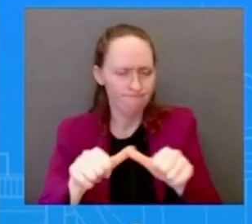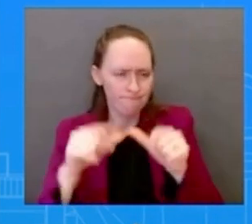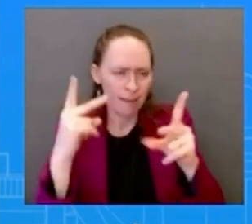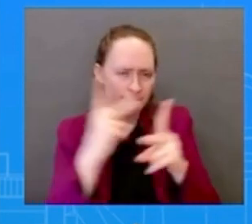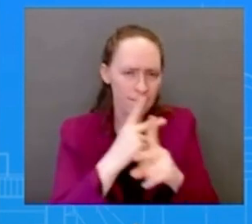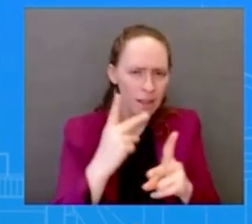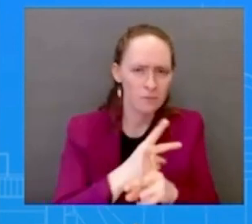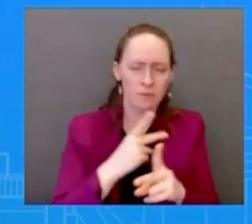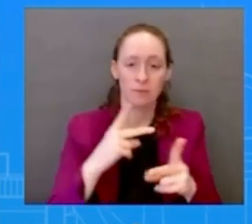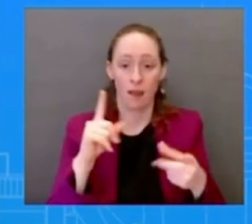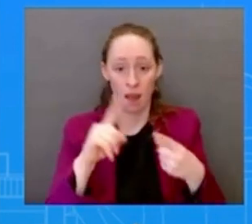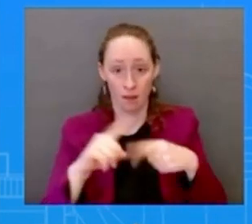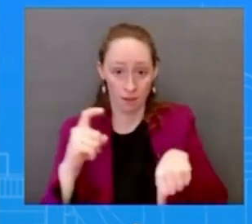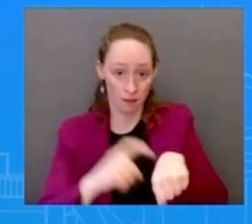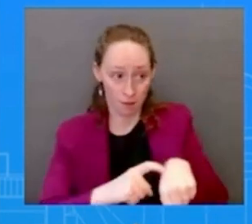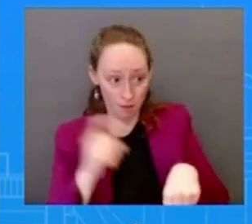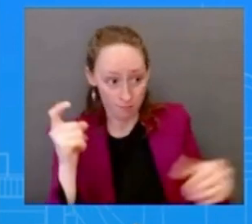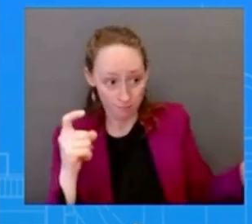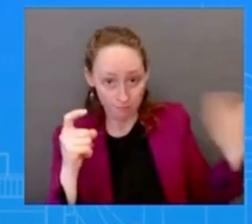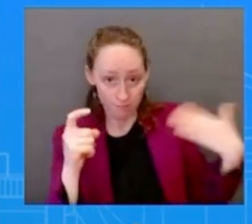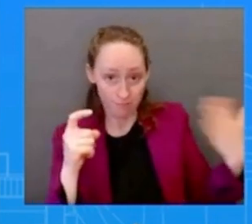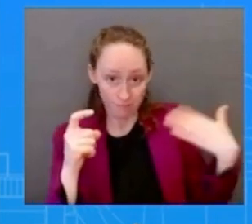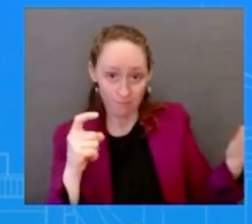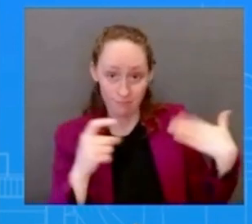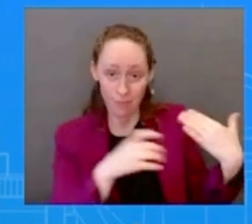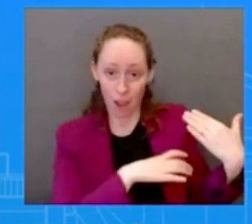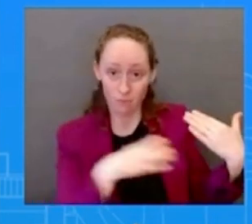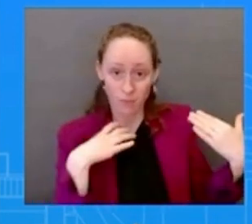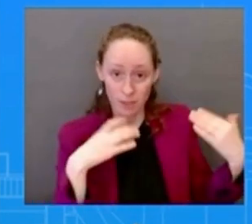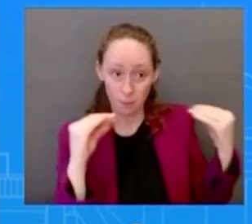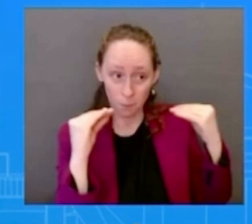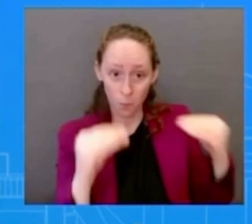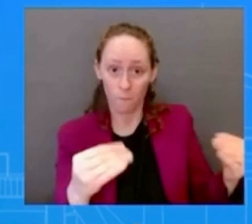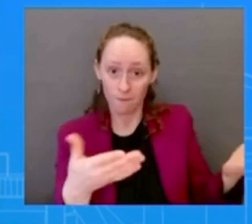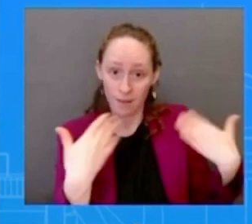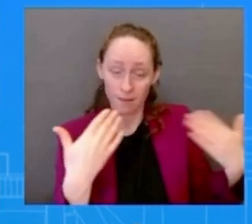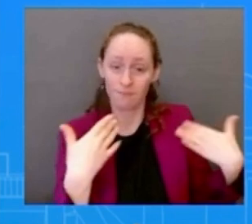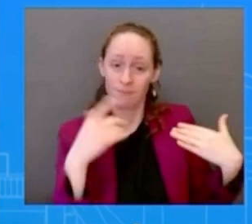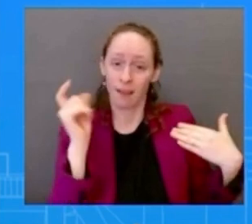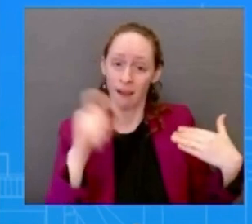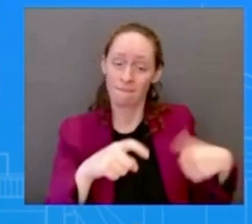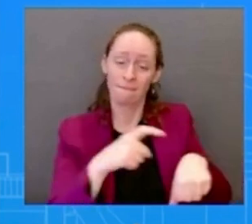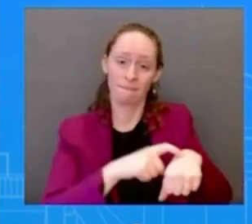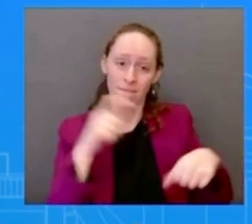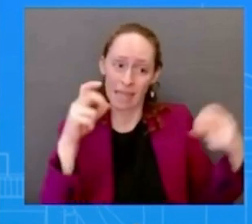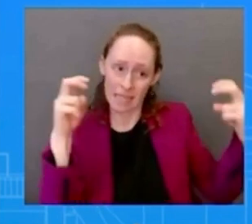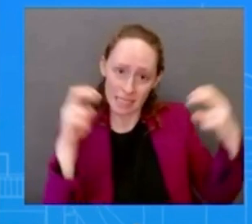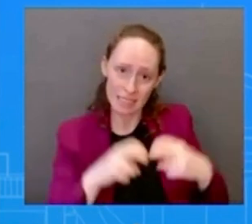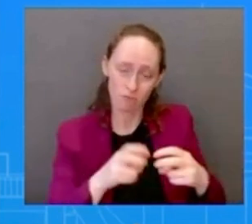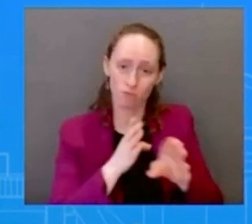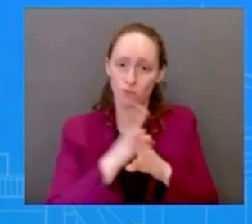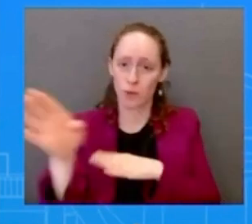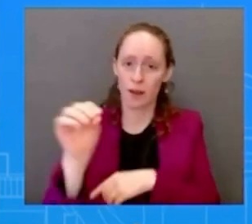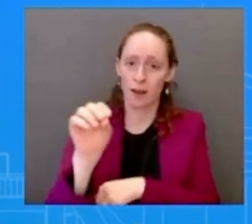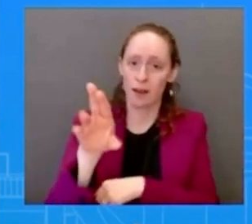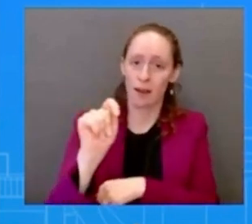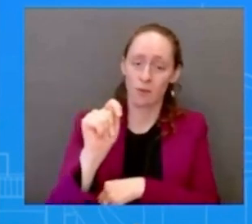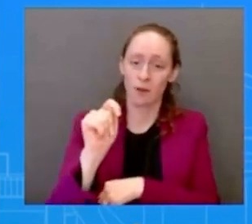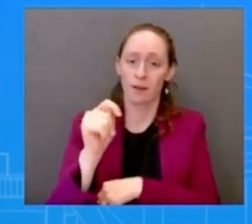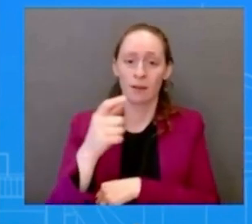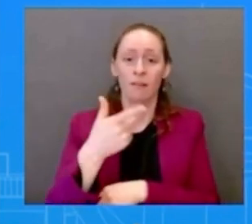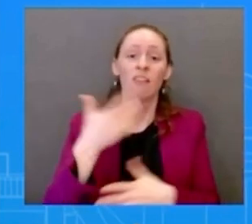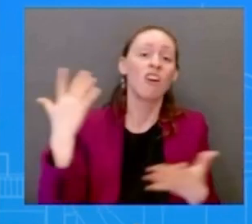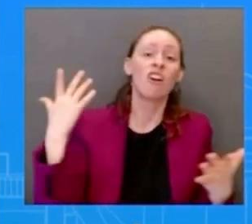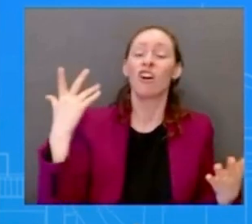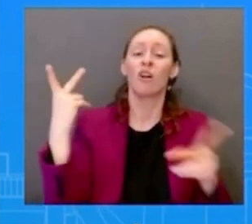need republicans to seriously come to the table and deal with it repealing a program that is working uh is just doesn't make